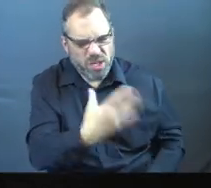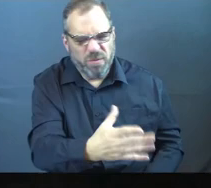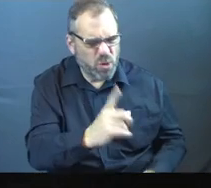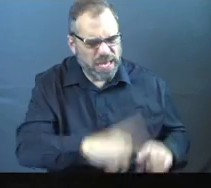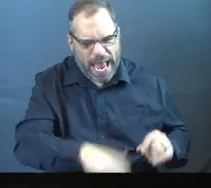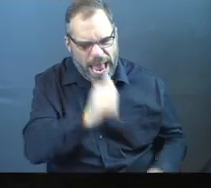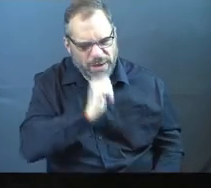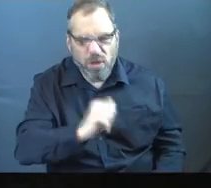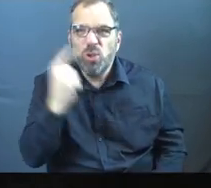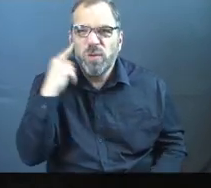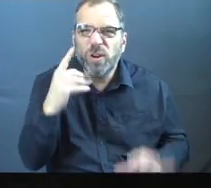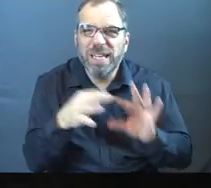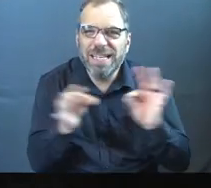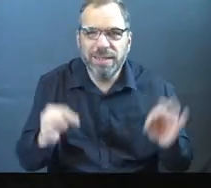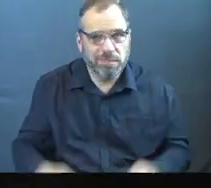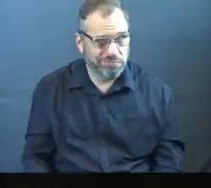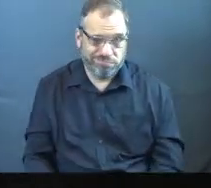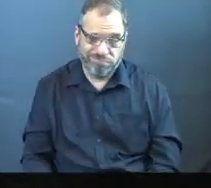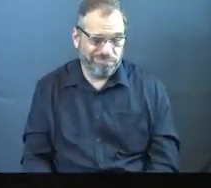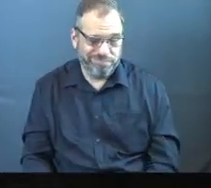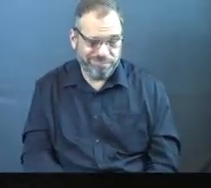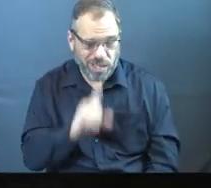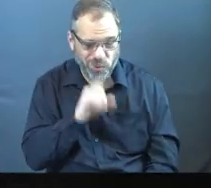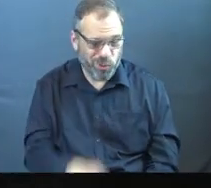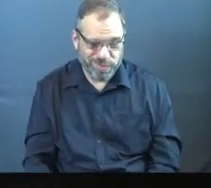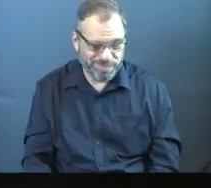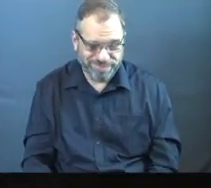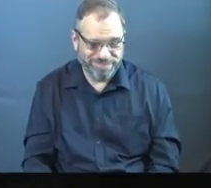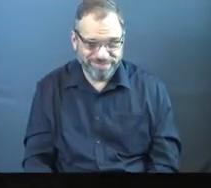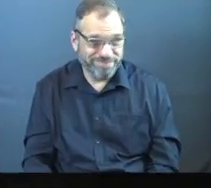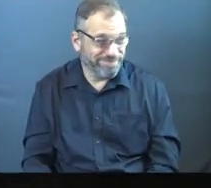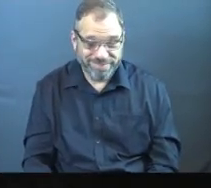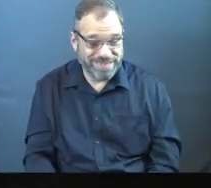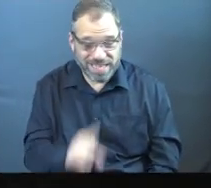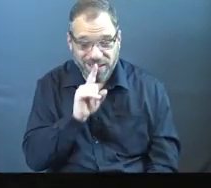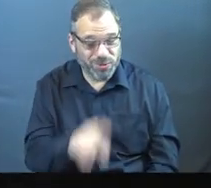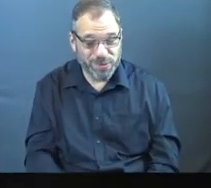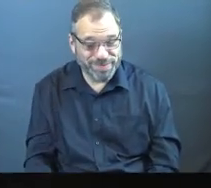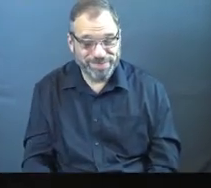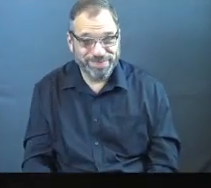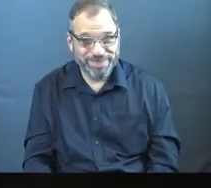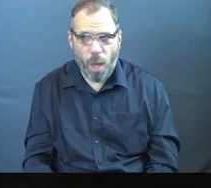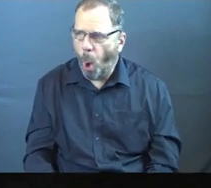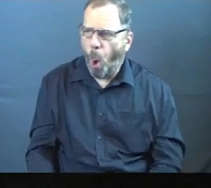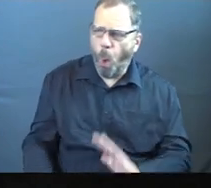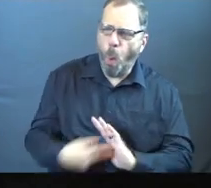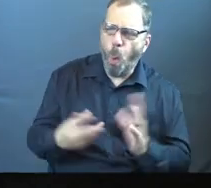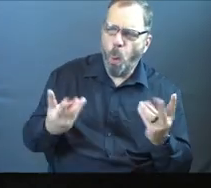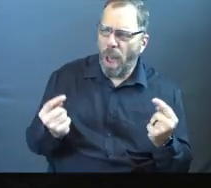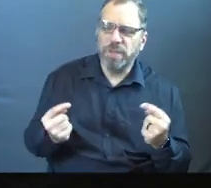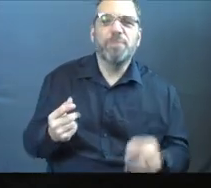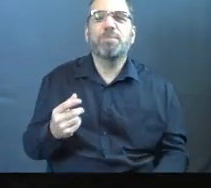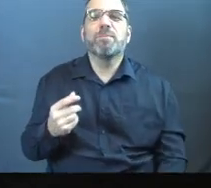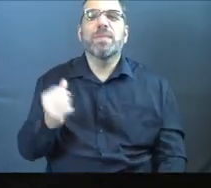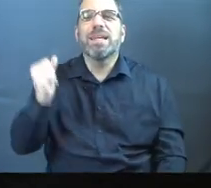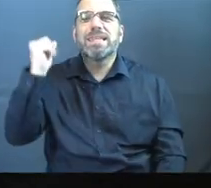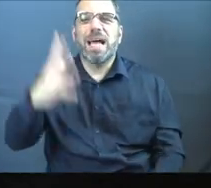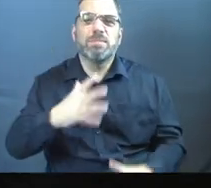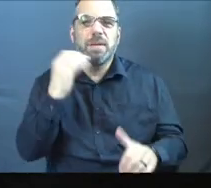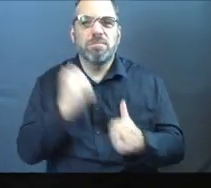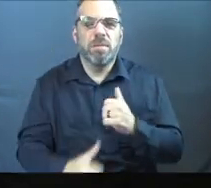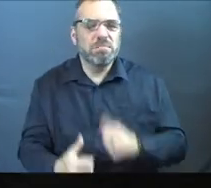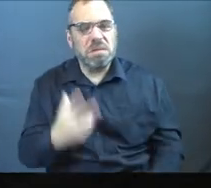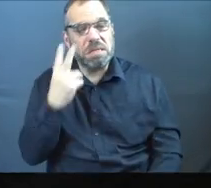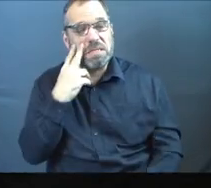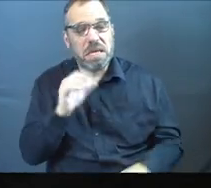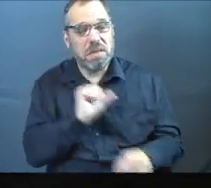you something that you can't handle. Not true, folks. I'm going to tell you today that's not true. Like, what do you mean? I don't mean that God's being mean. He's like,